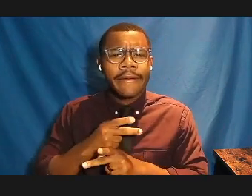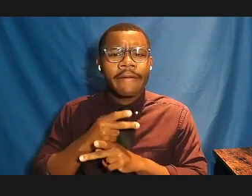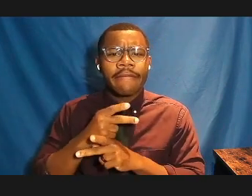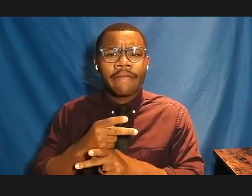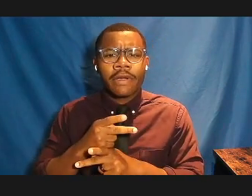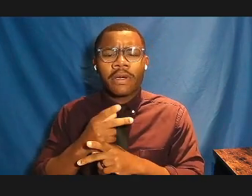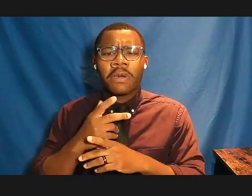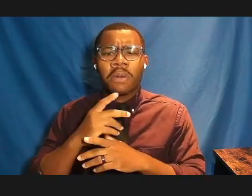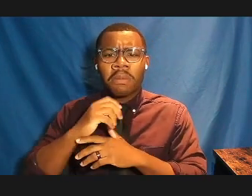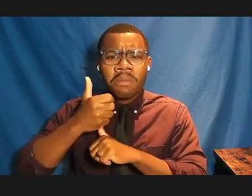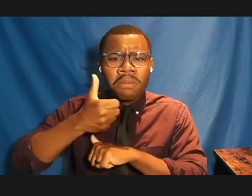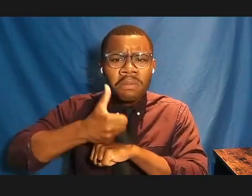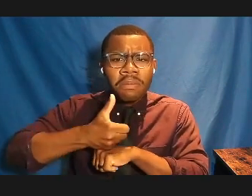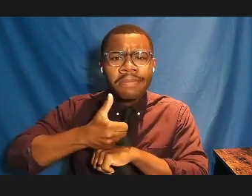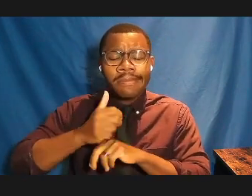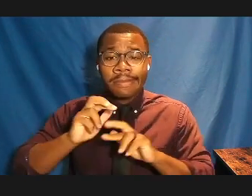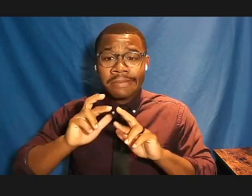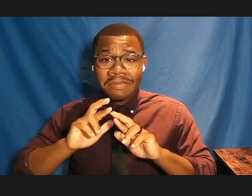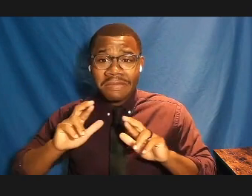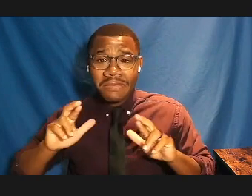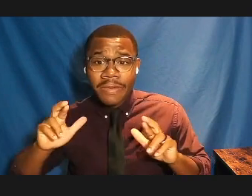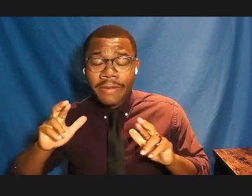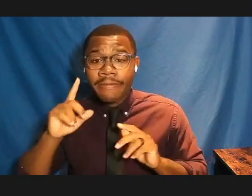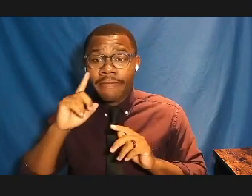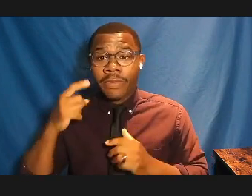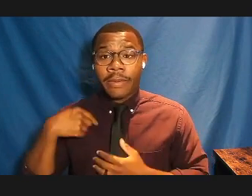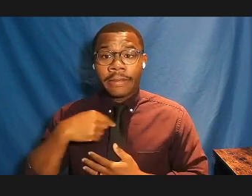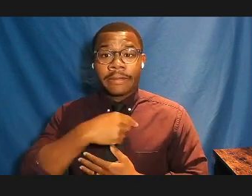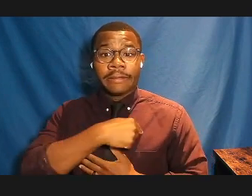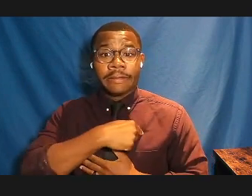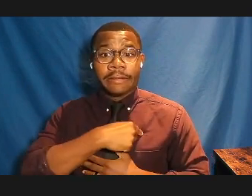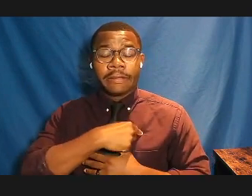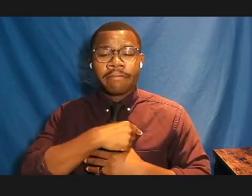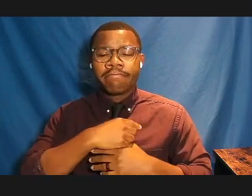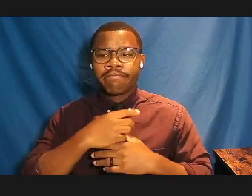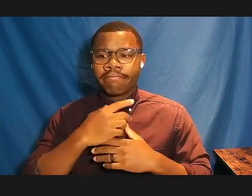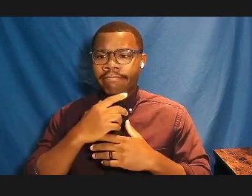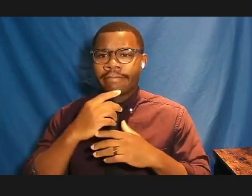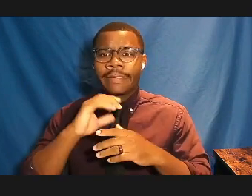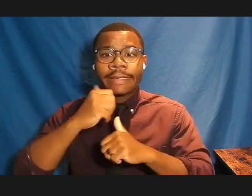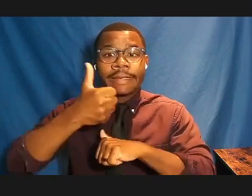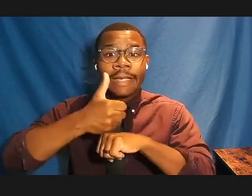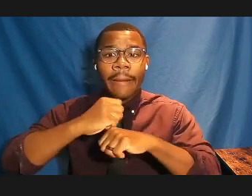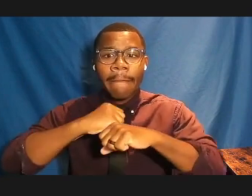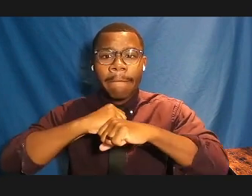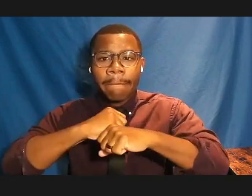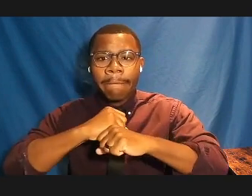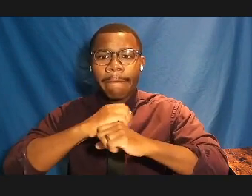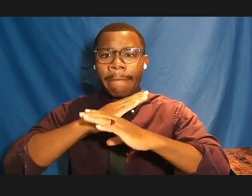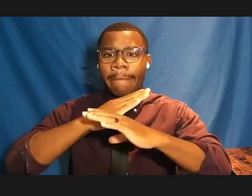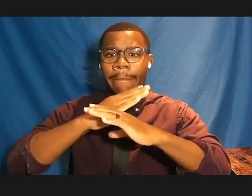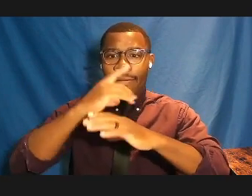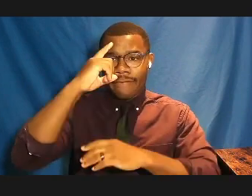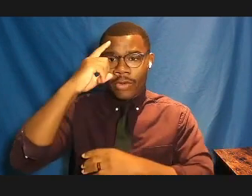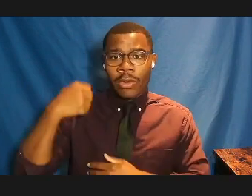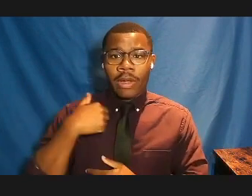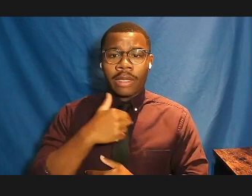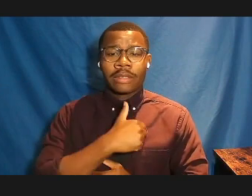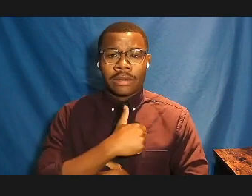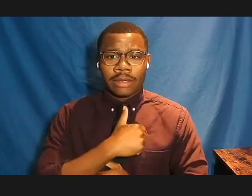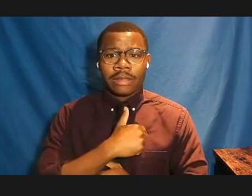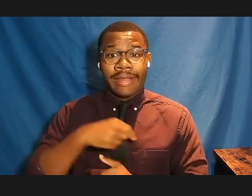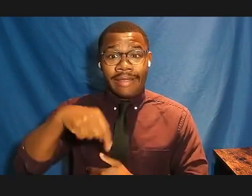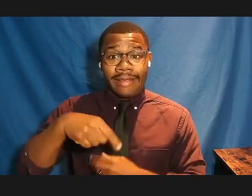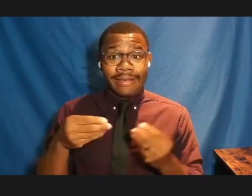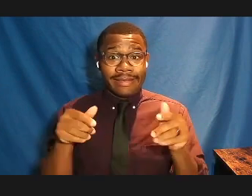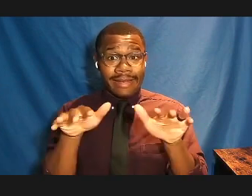making sure we knew, this is why the land's important. It's not, we're not just going to say that to sound poetic, because we're Indians. It can